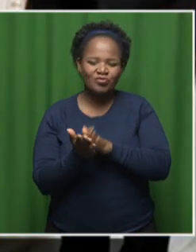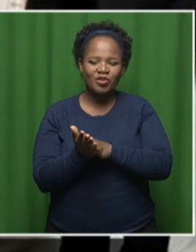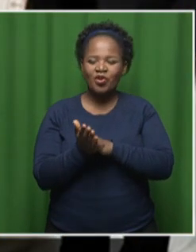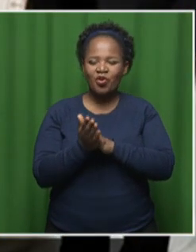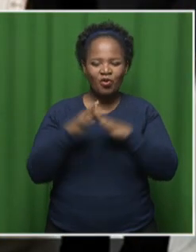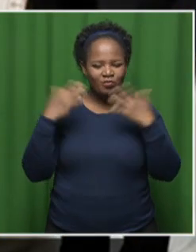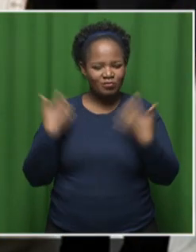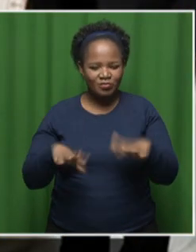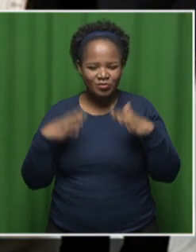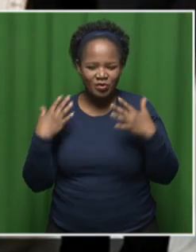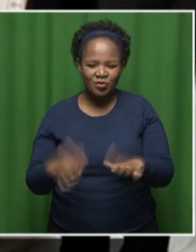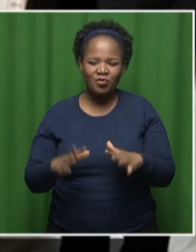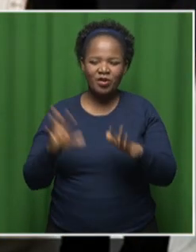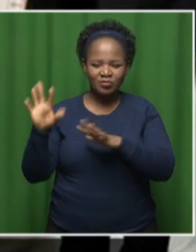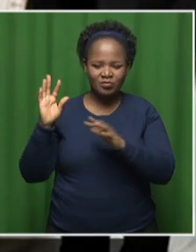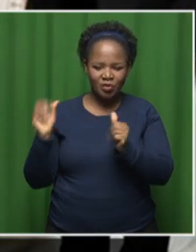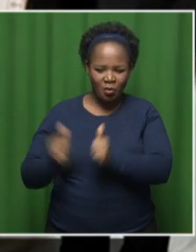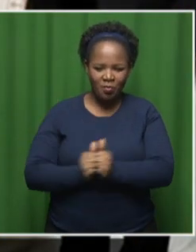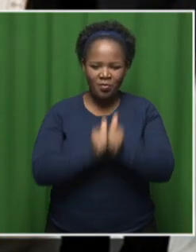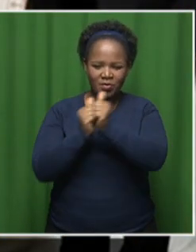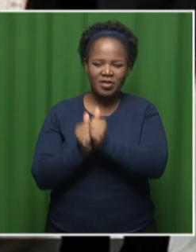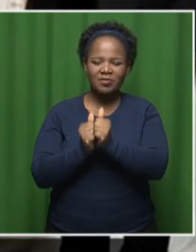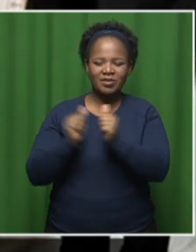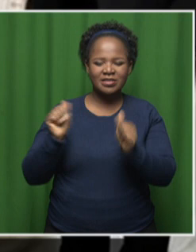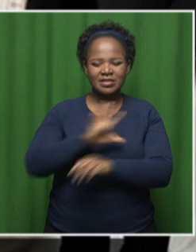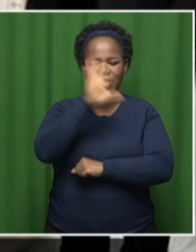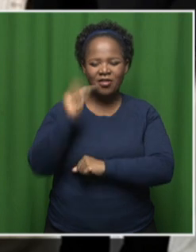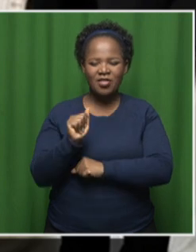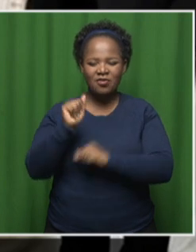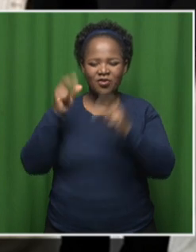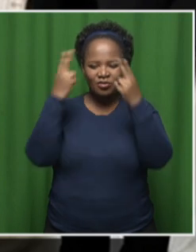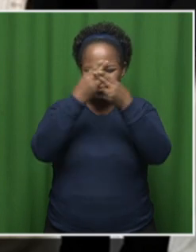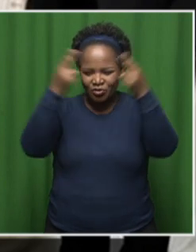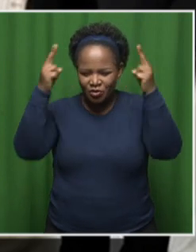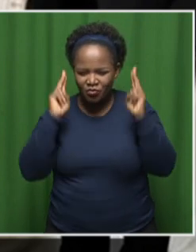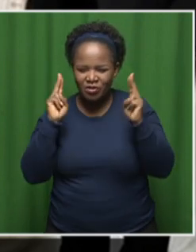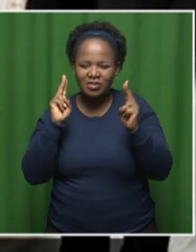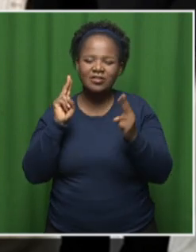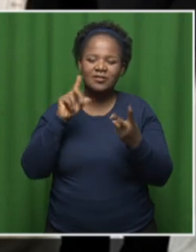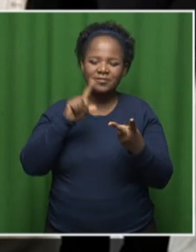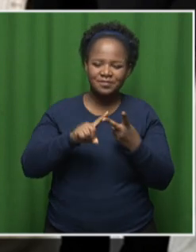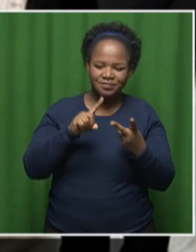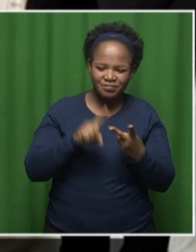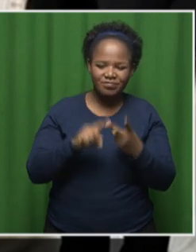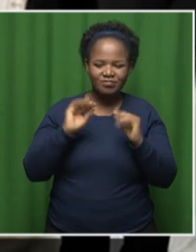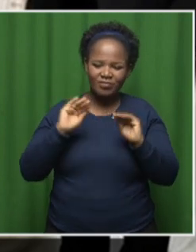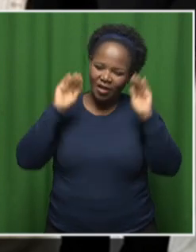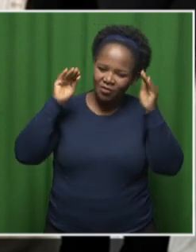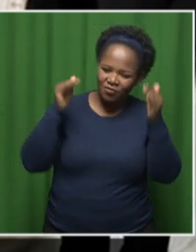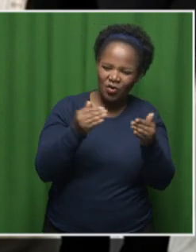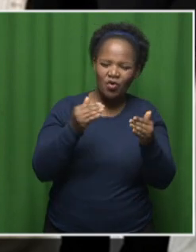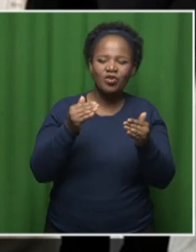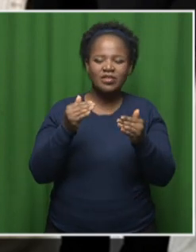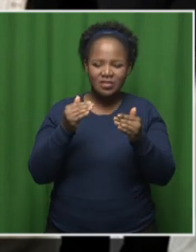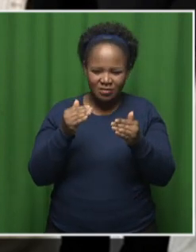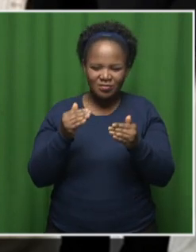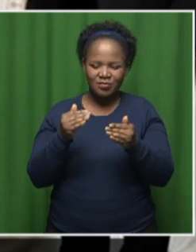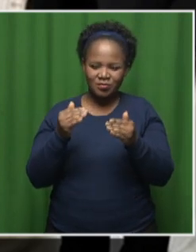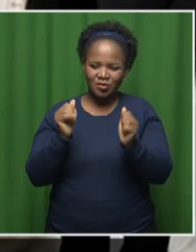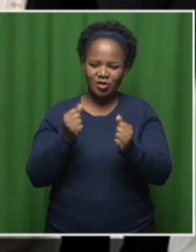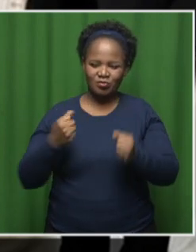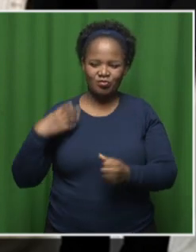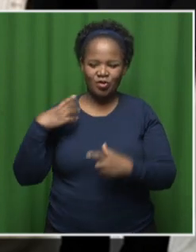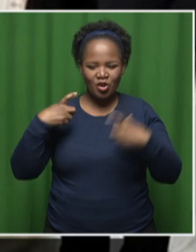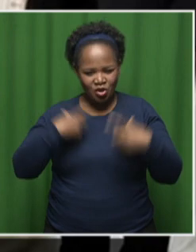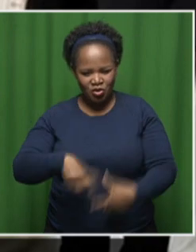the bank through its partnership with the South African universities which is aimed, rather, at developing much-needed human capital